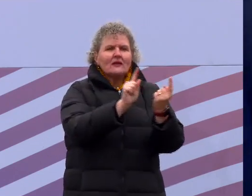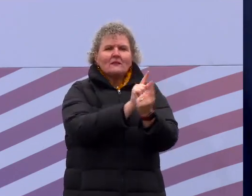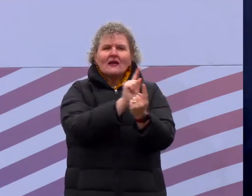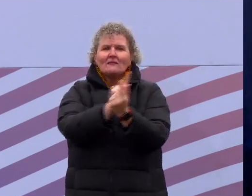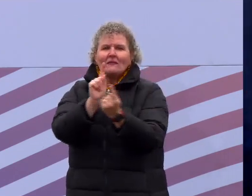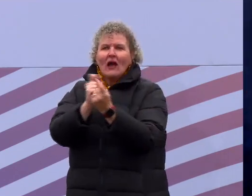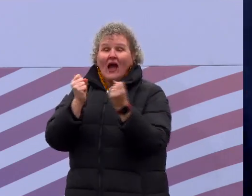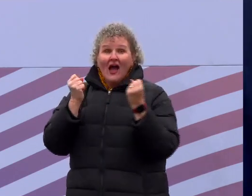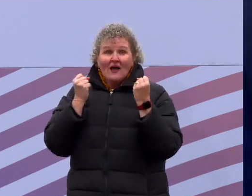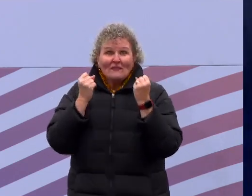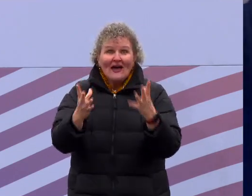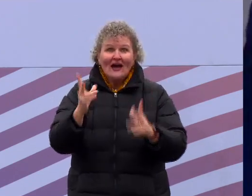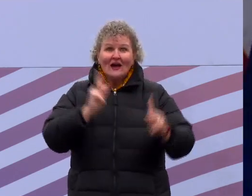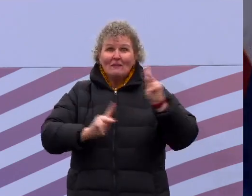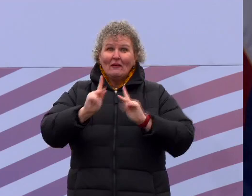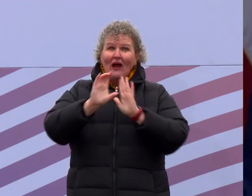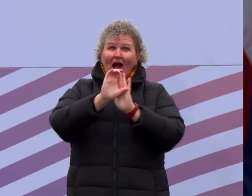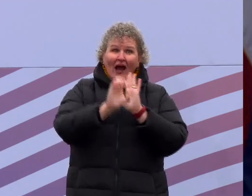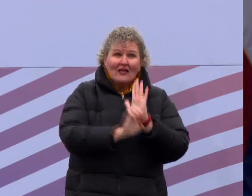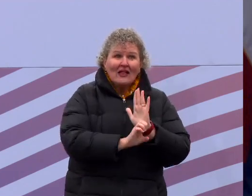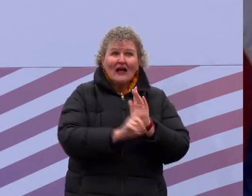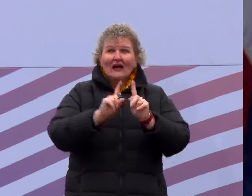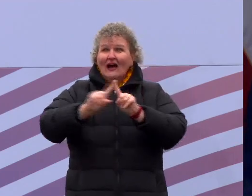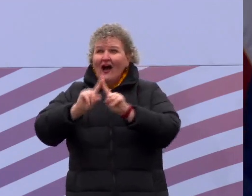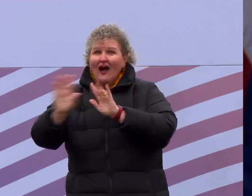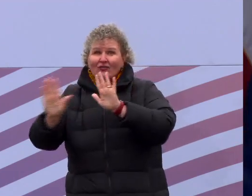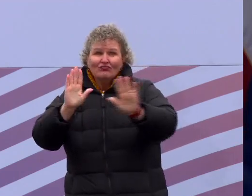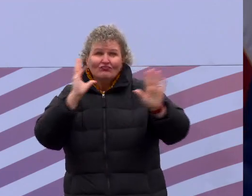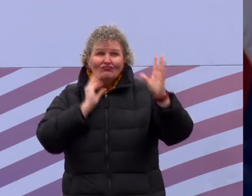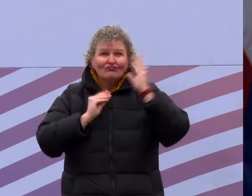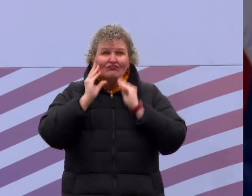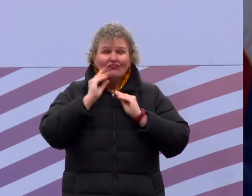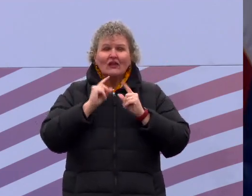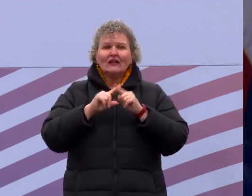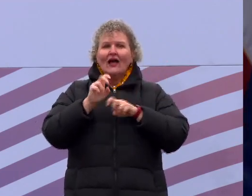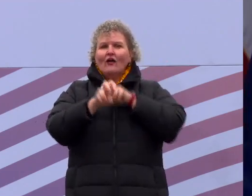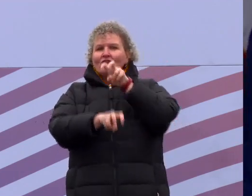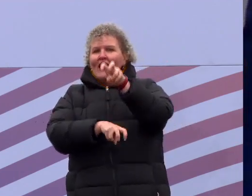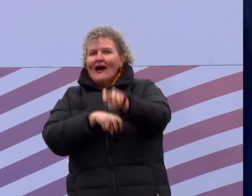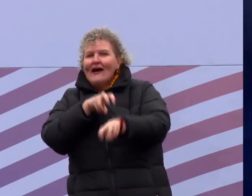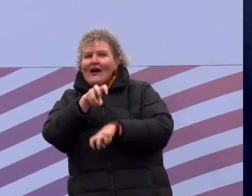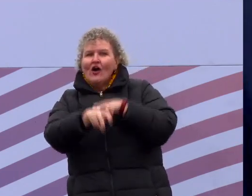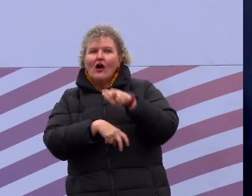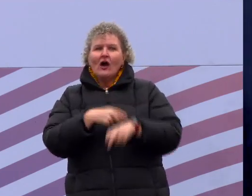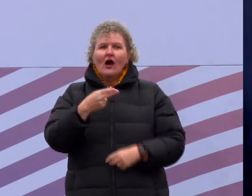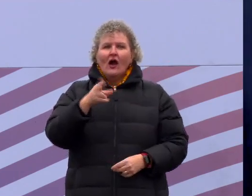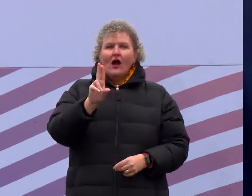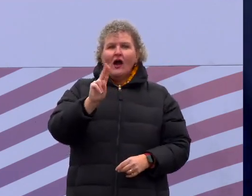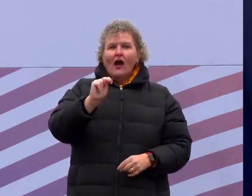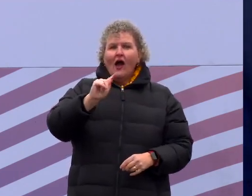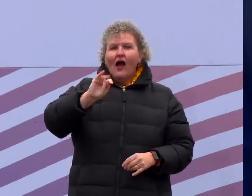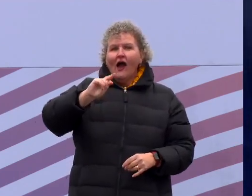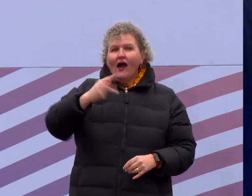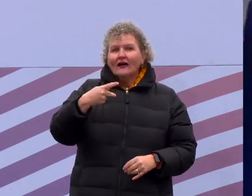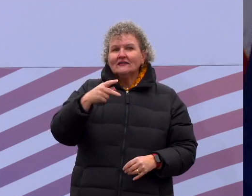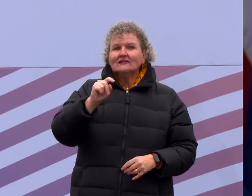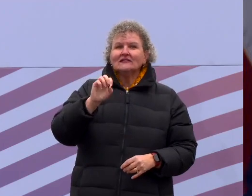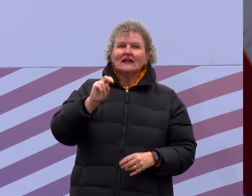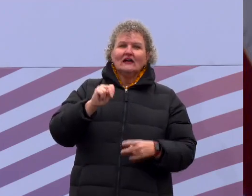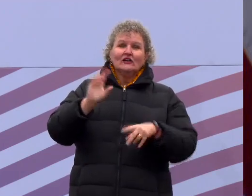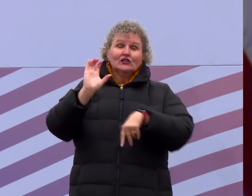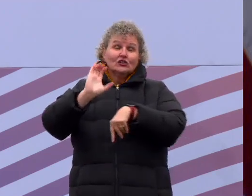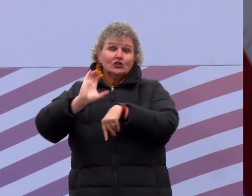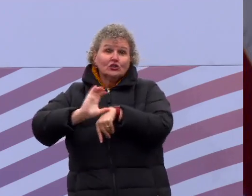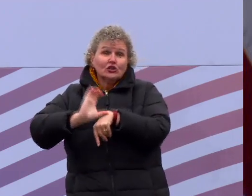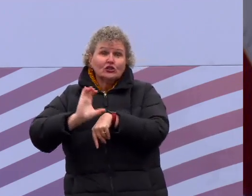Whether it be at a fair in Huntingdon, a church in Erie, a VFW in Williamsport, or a barber